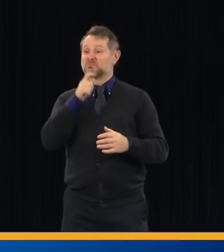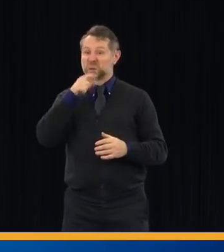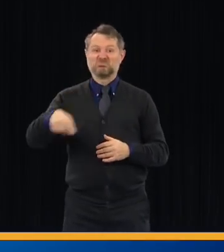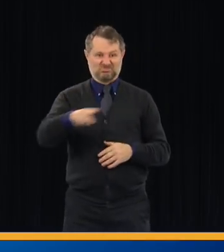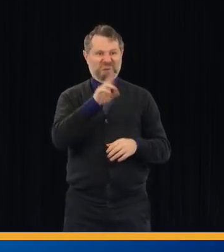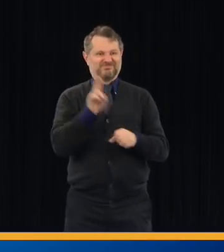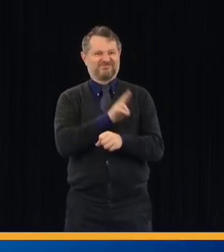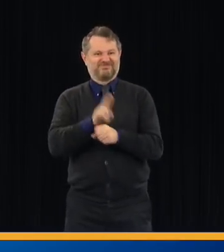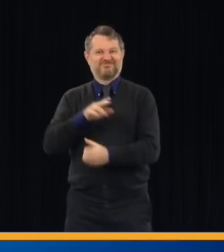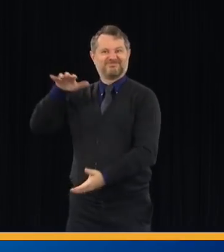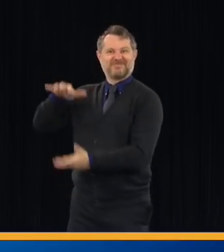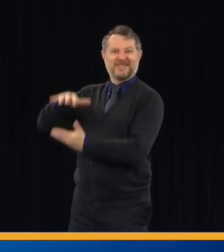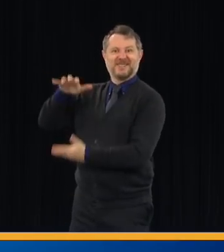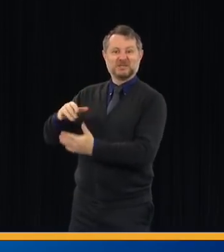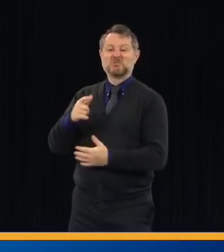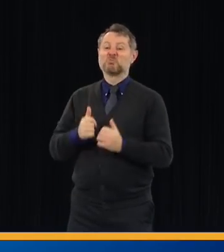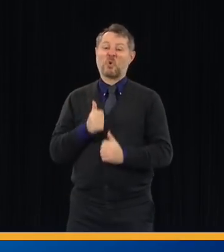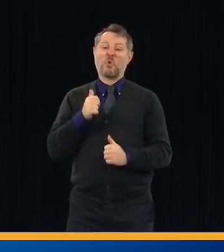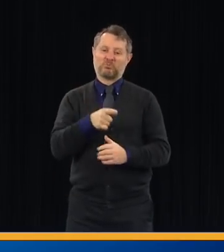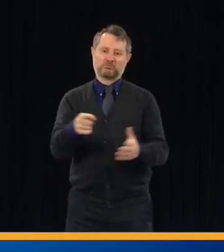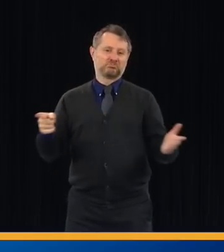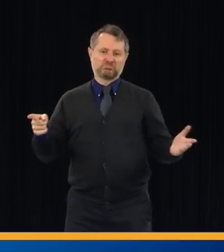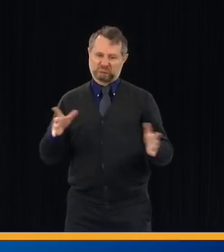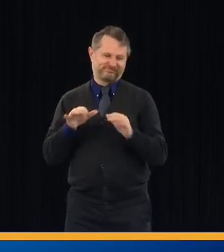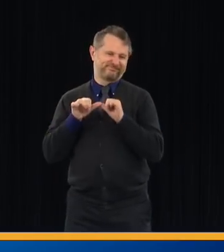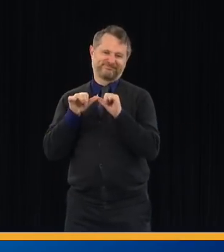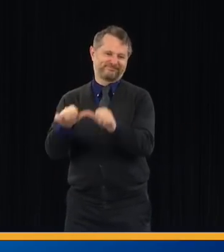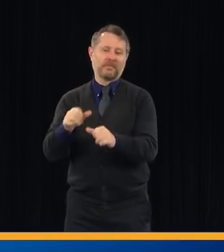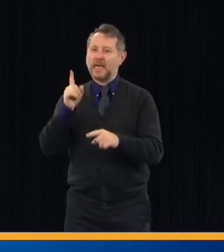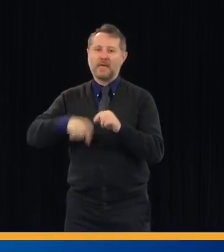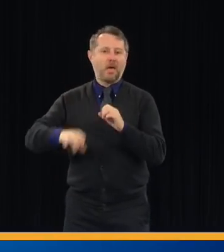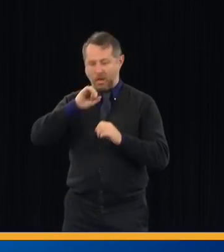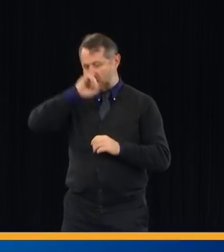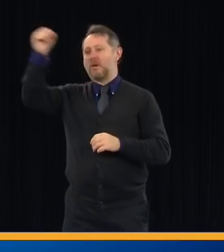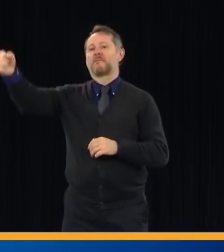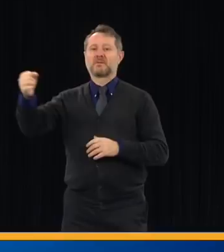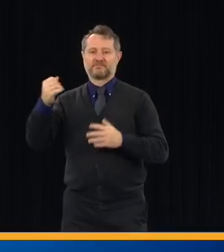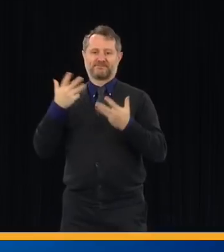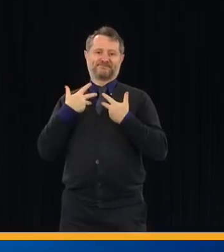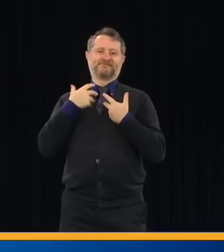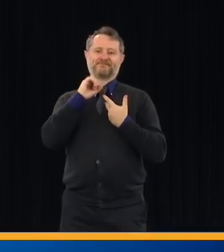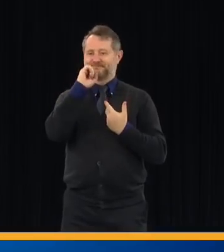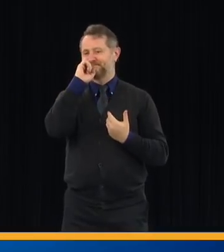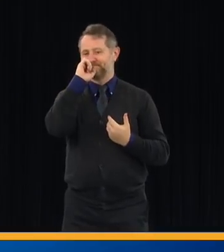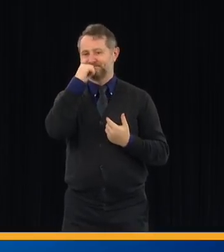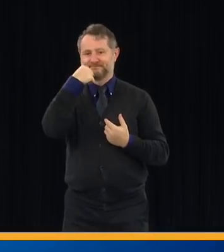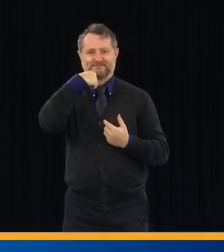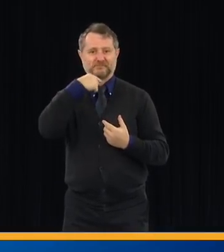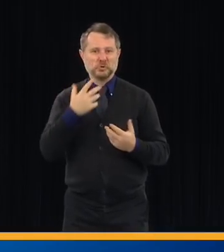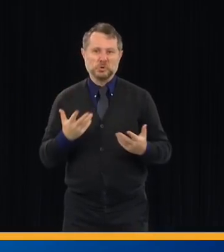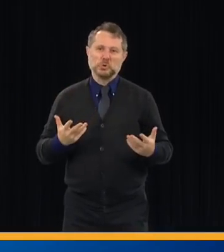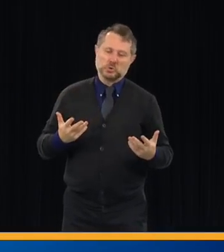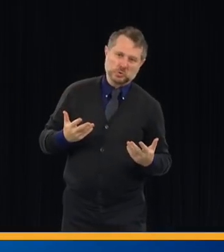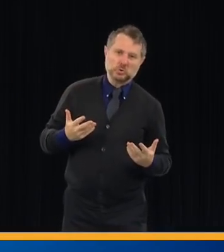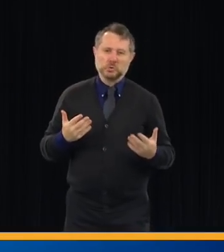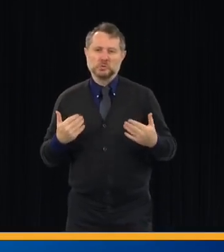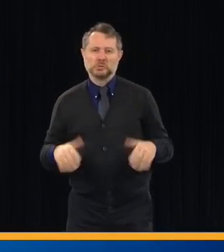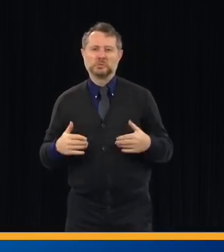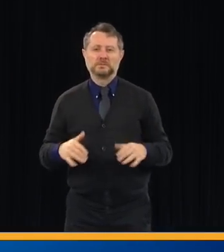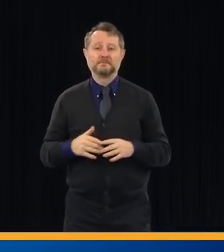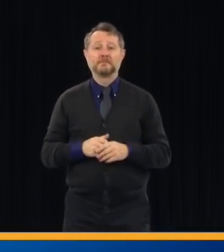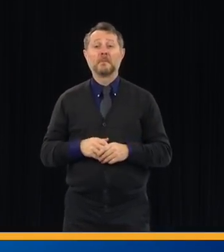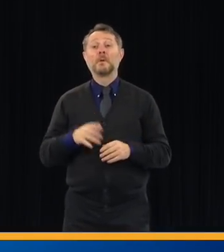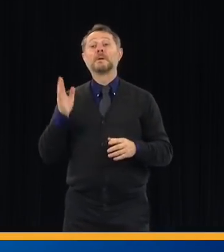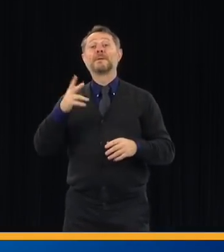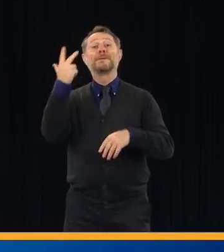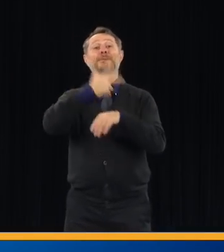will not come off the ventilator. So that's a troubling number, the intubation number, which is real. But the three-day